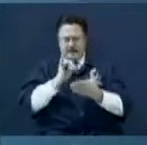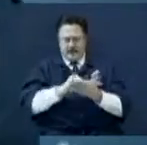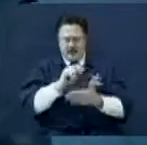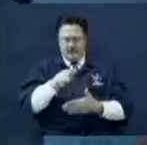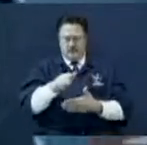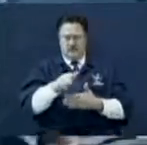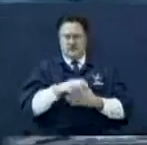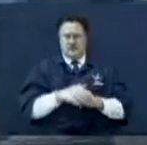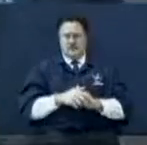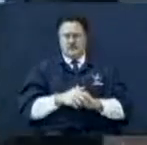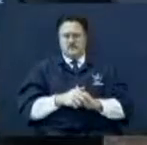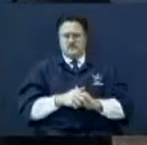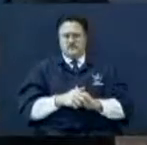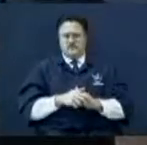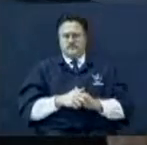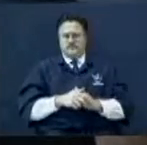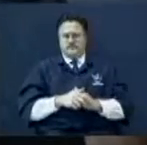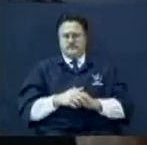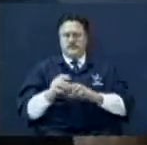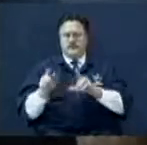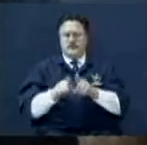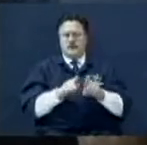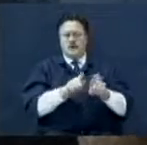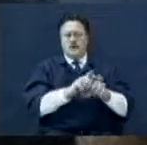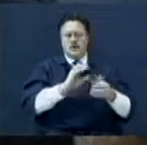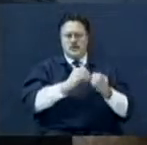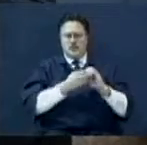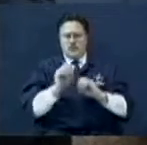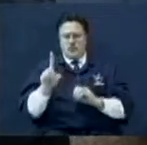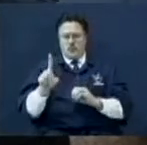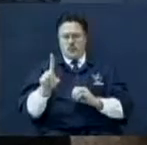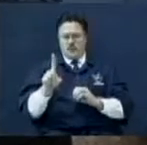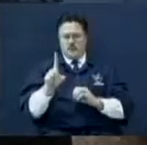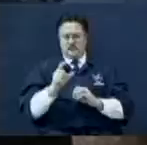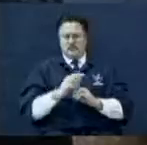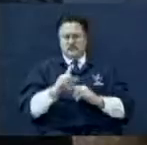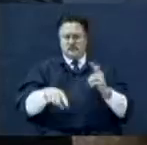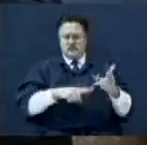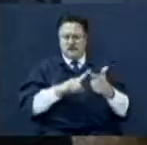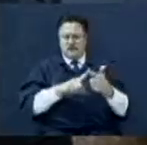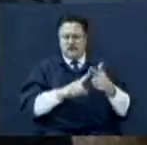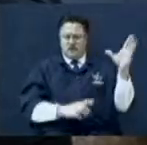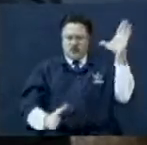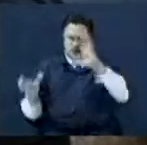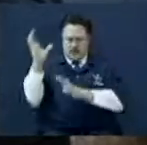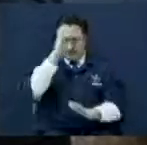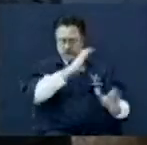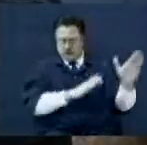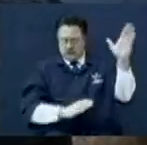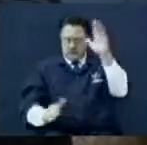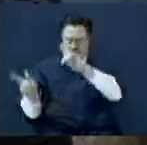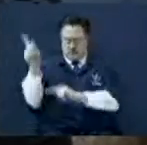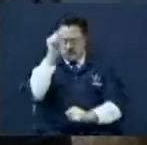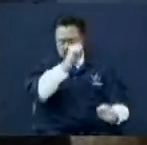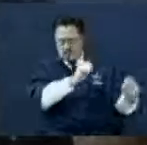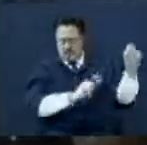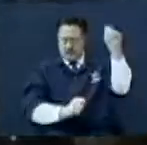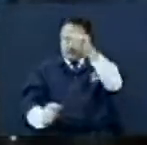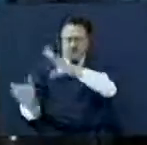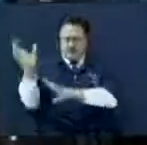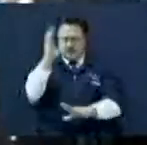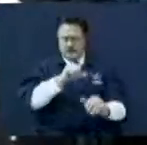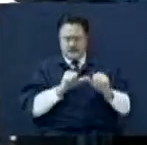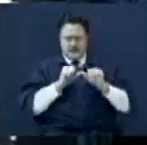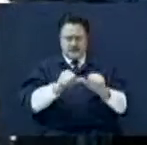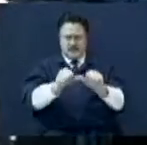Somebody, and by the way, number one, you ought to, when you're in a trial, you keep on rolling. Number